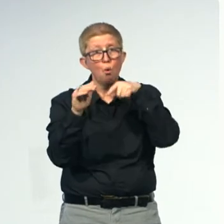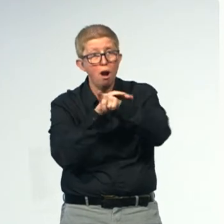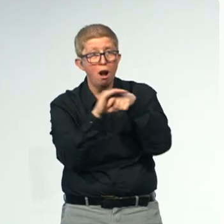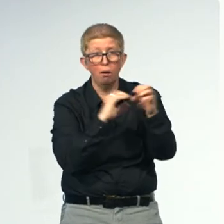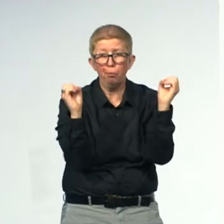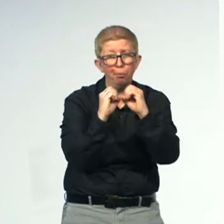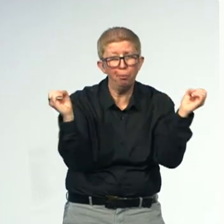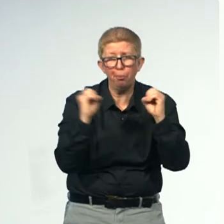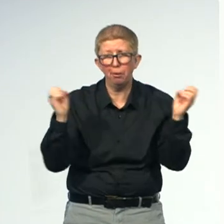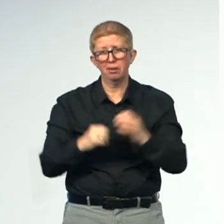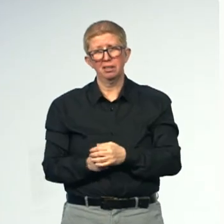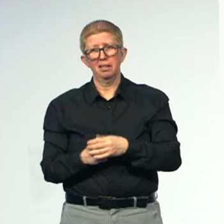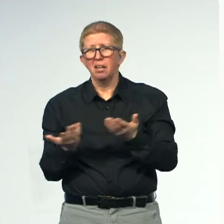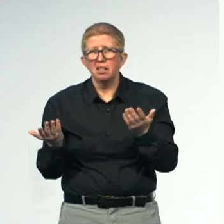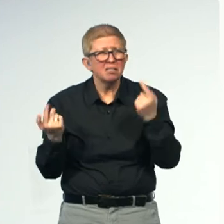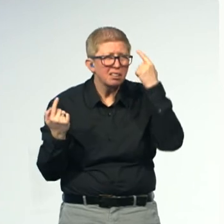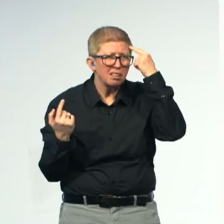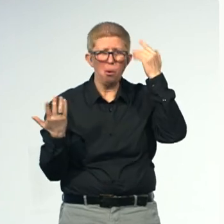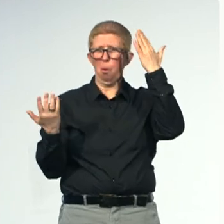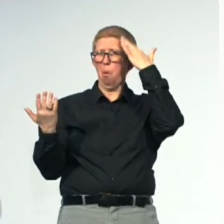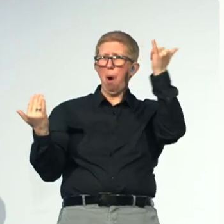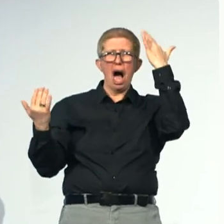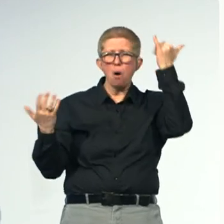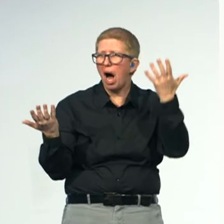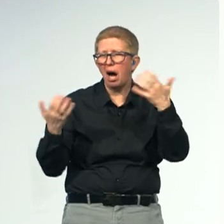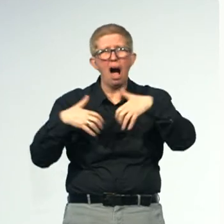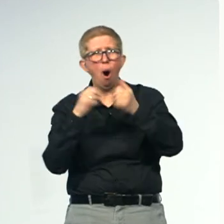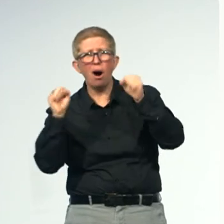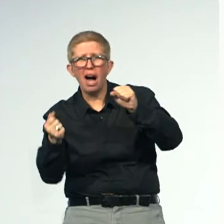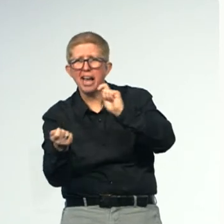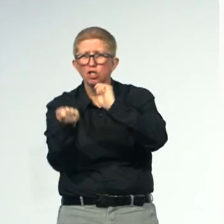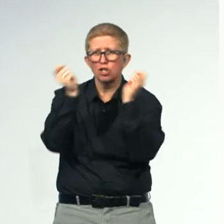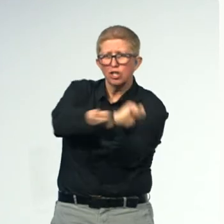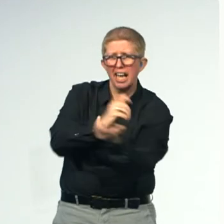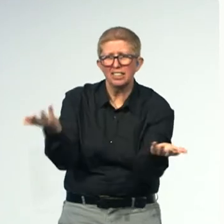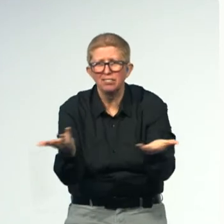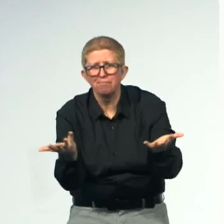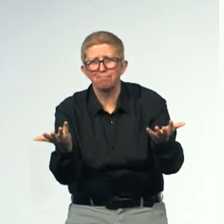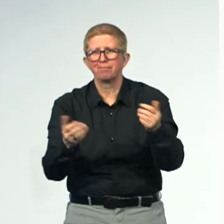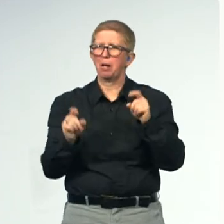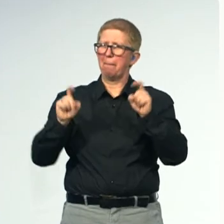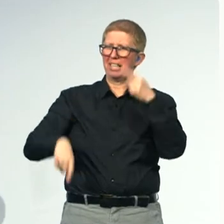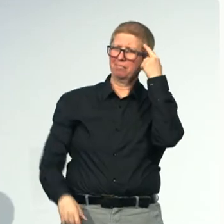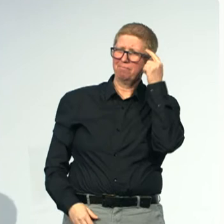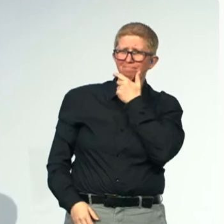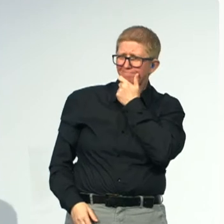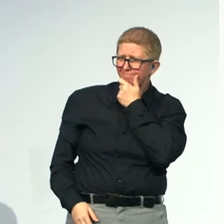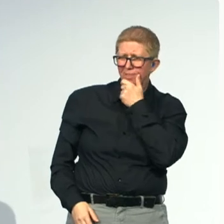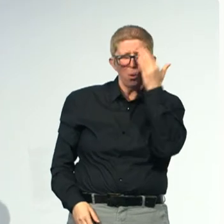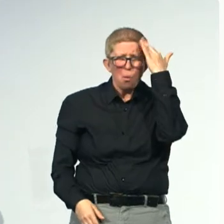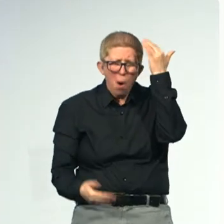how to change it. And mostly important we need to ask ourselves why. Through all